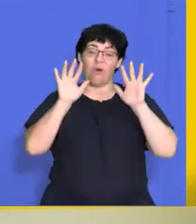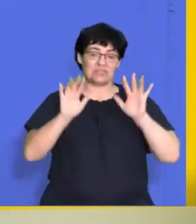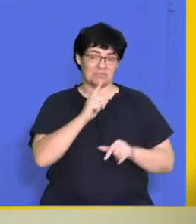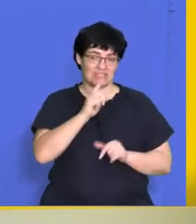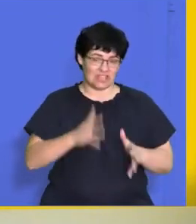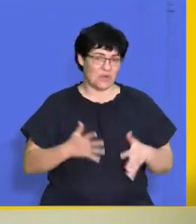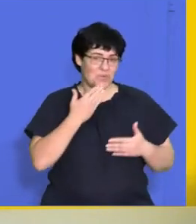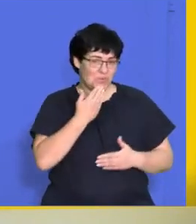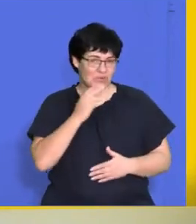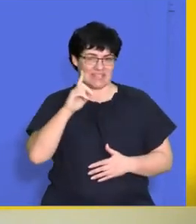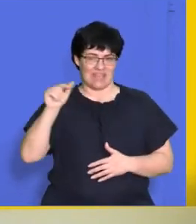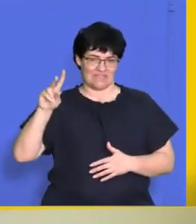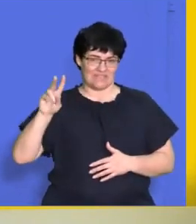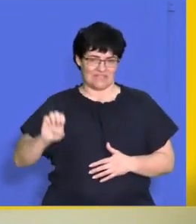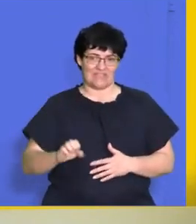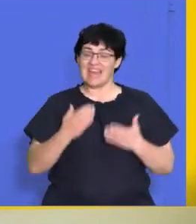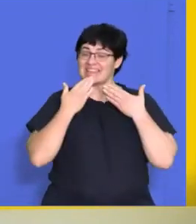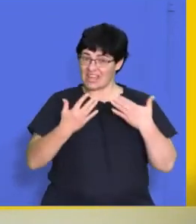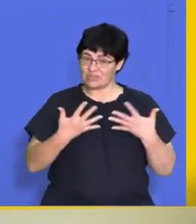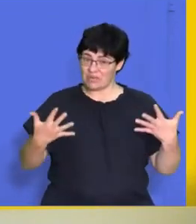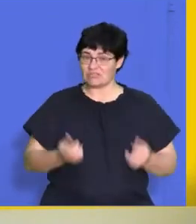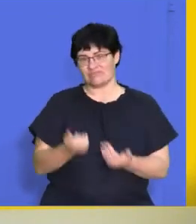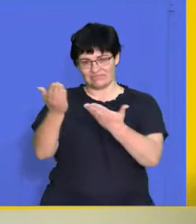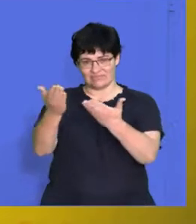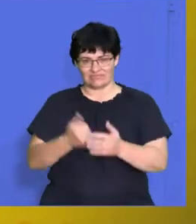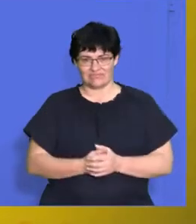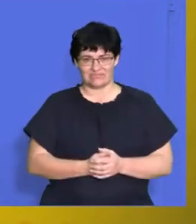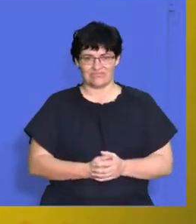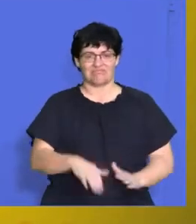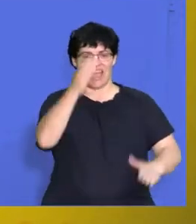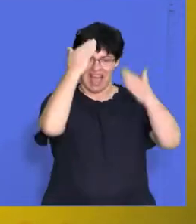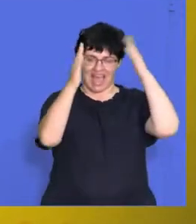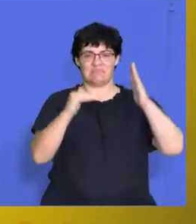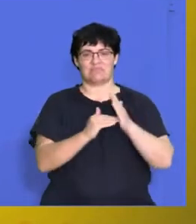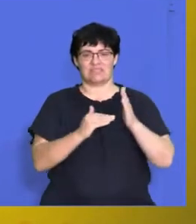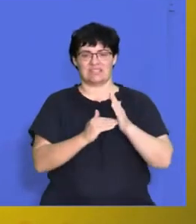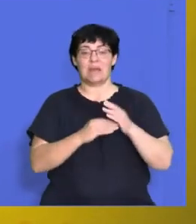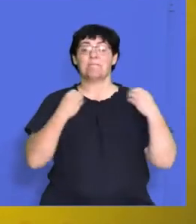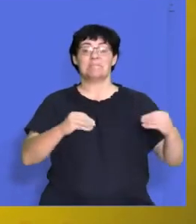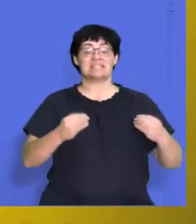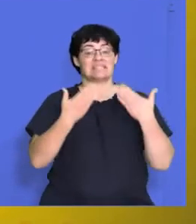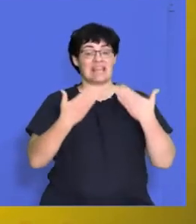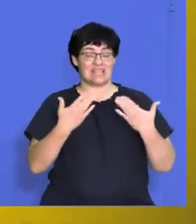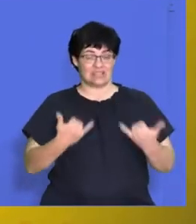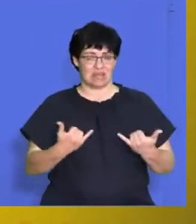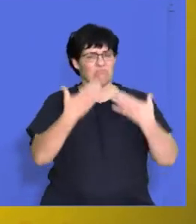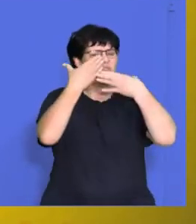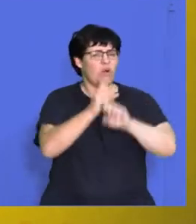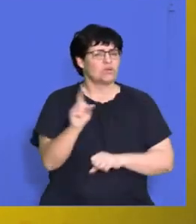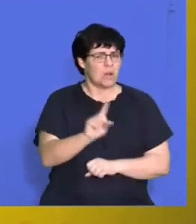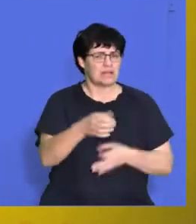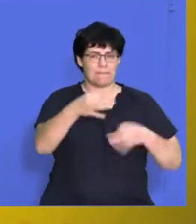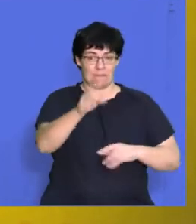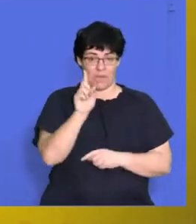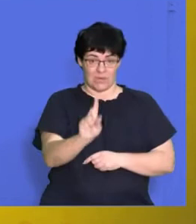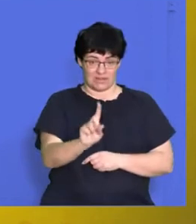teacher, Dave. Thank you so much, guys, and over to you. Hi, Matrix. Welcome to business studies. Today we'll be focusing on paper